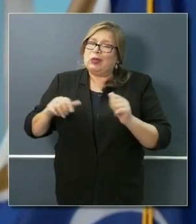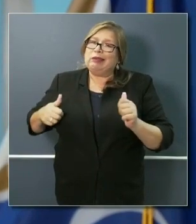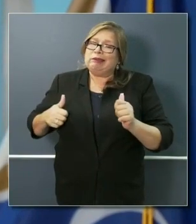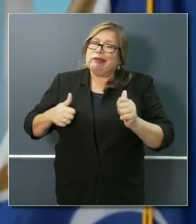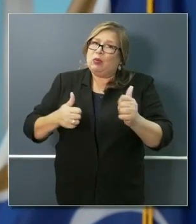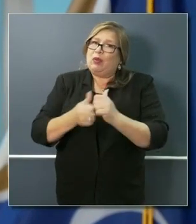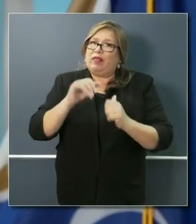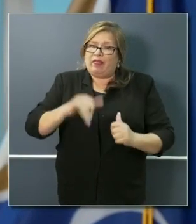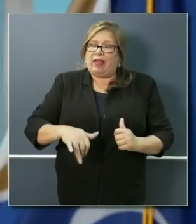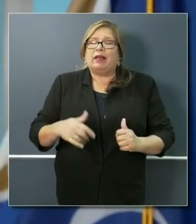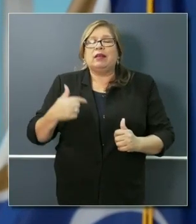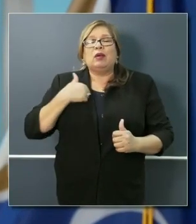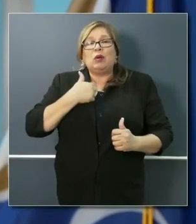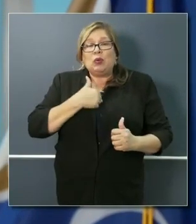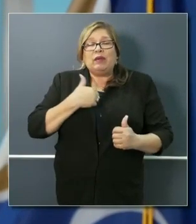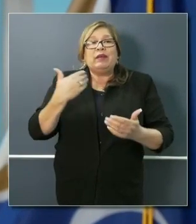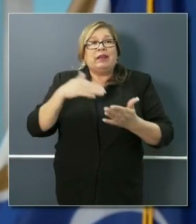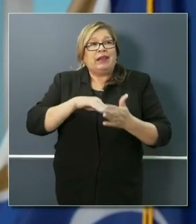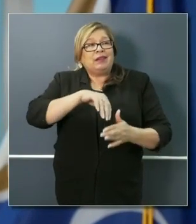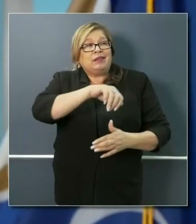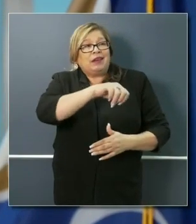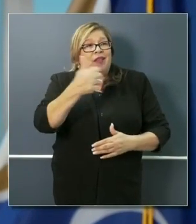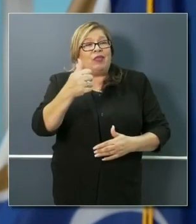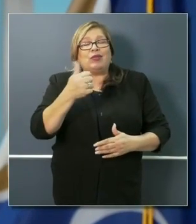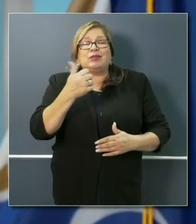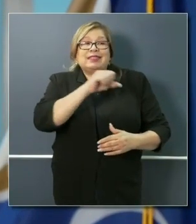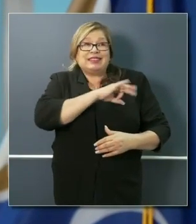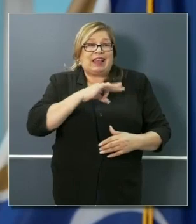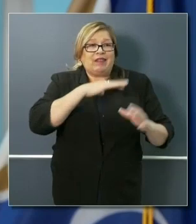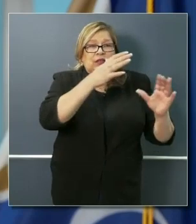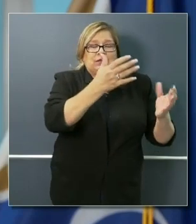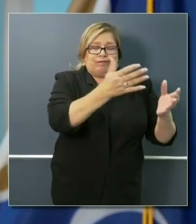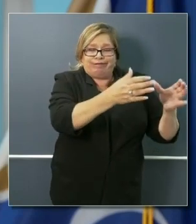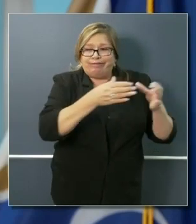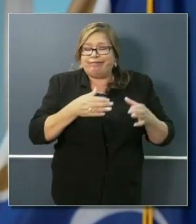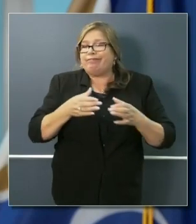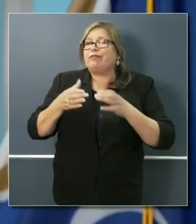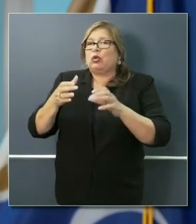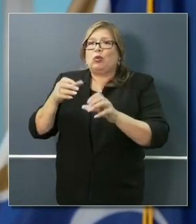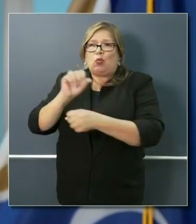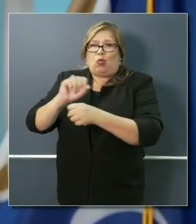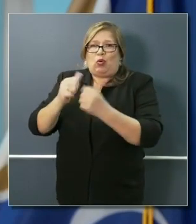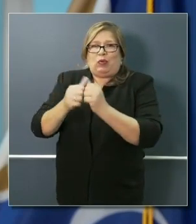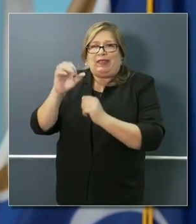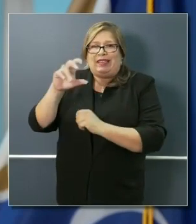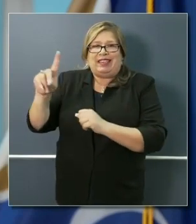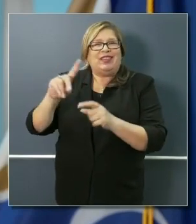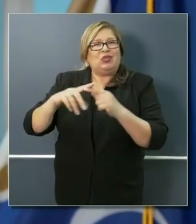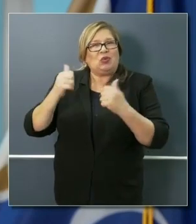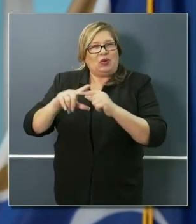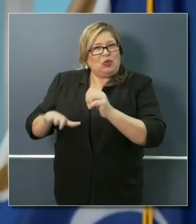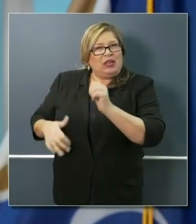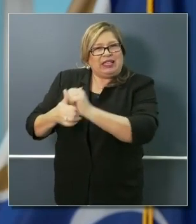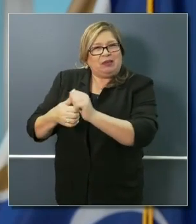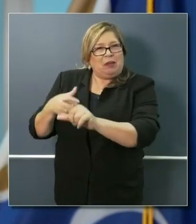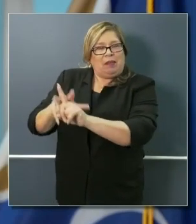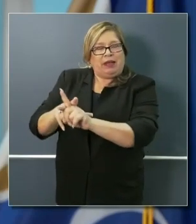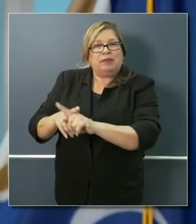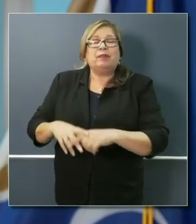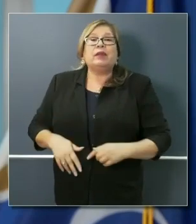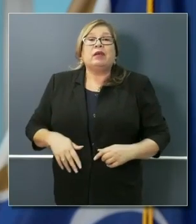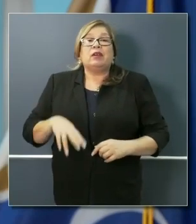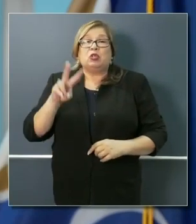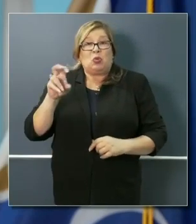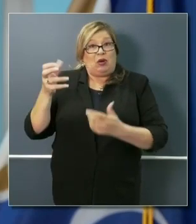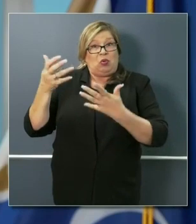reorganized our staffing, 200 additional folks to deal with the surge of demand. We have 800 other folks that are